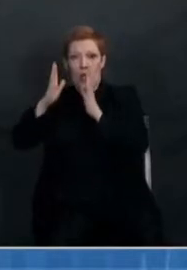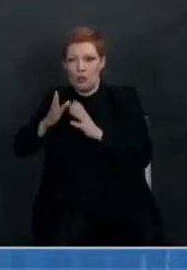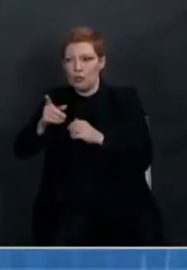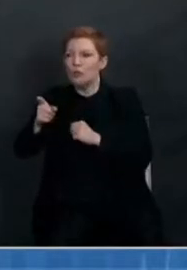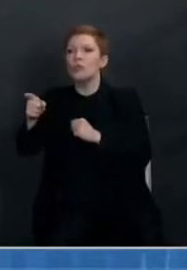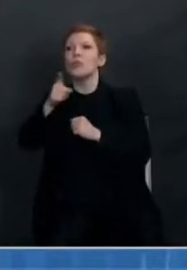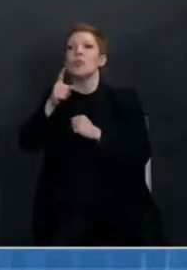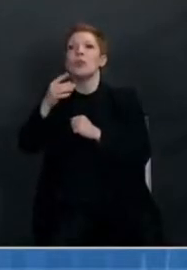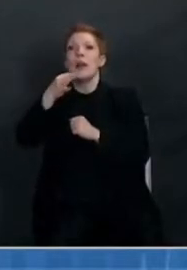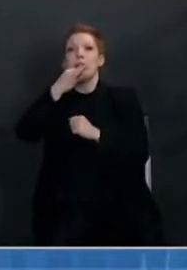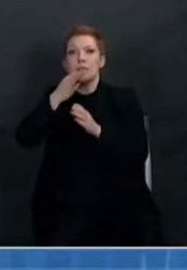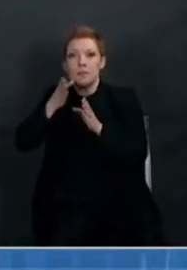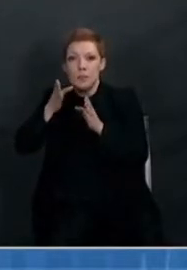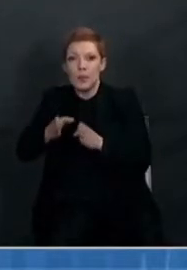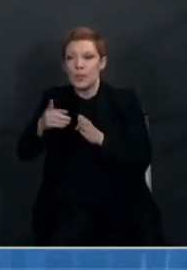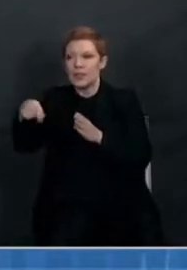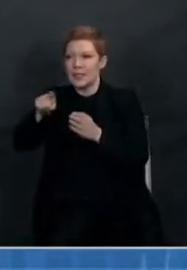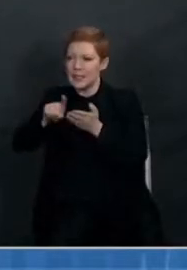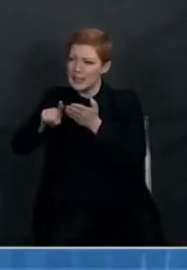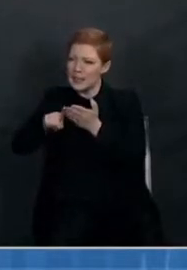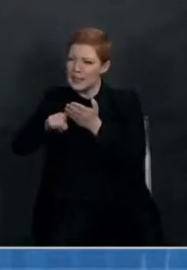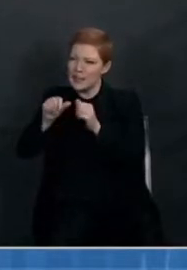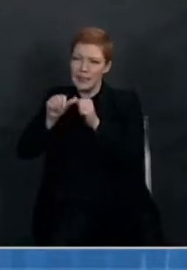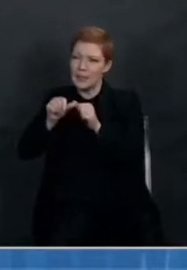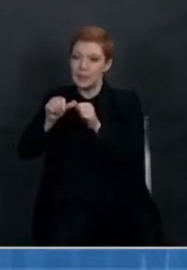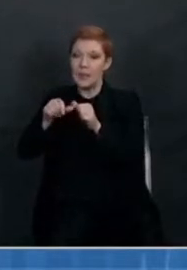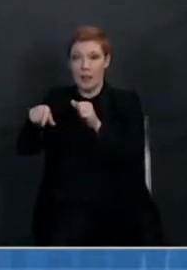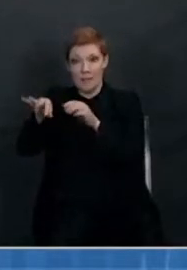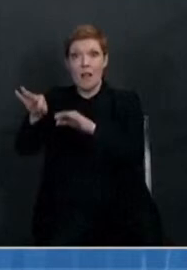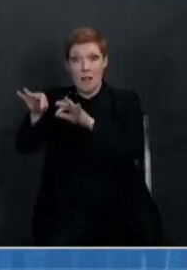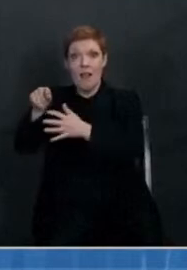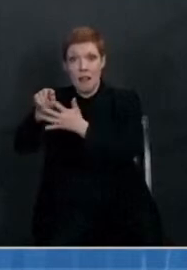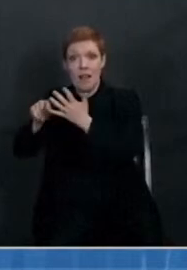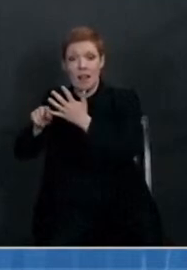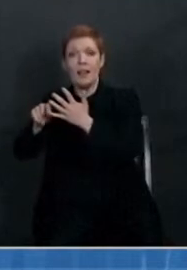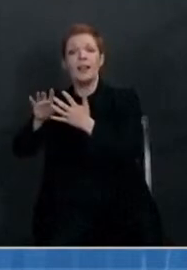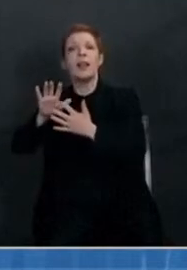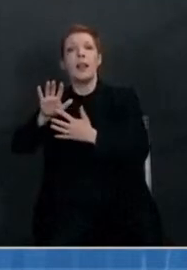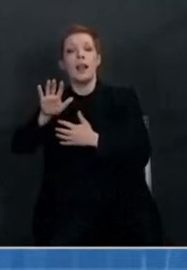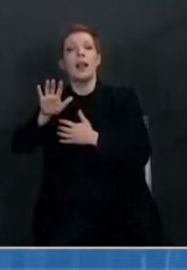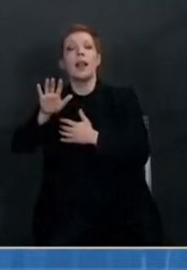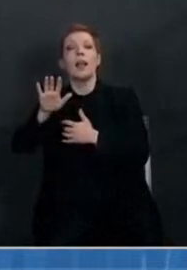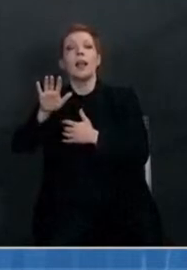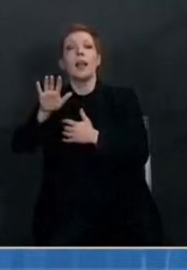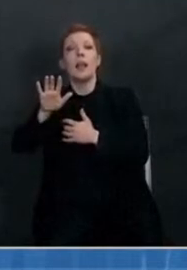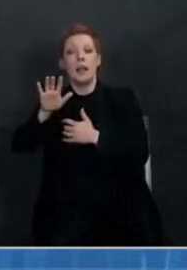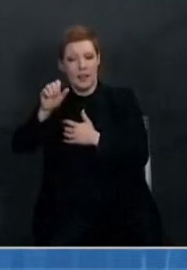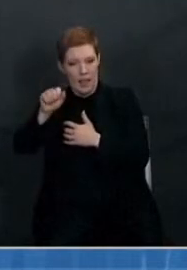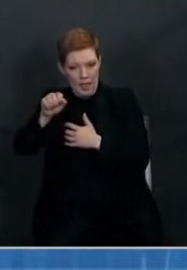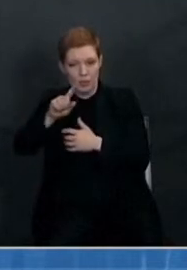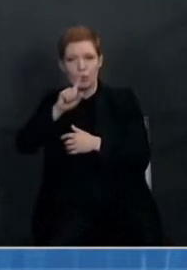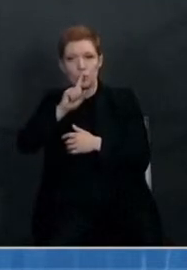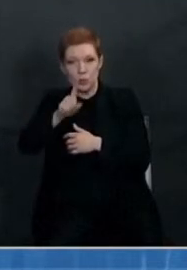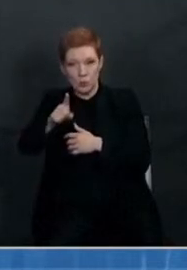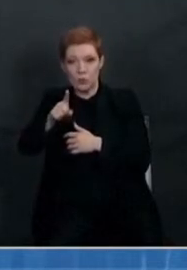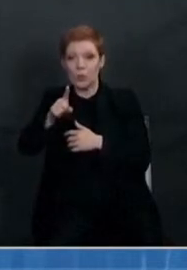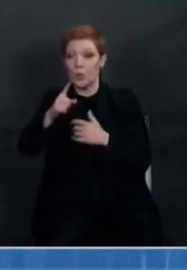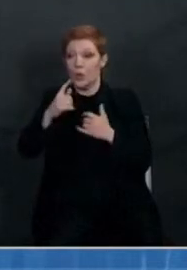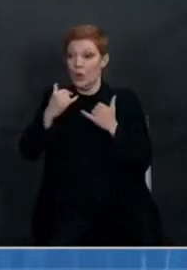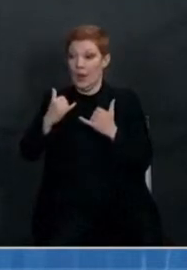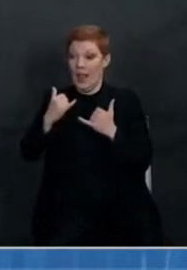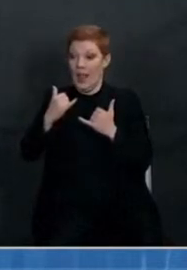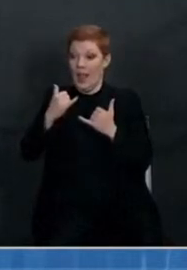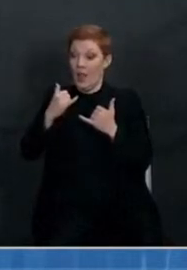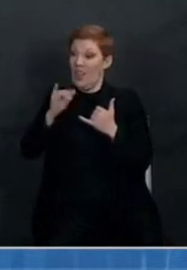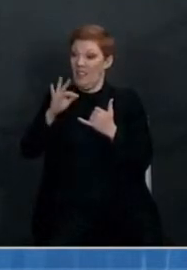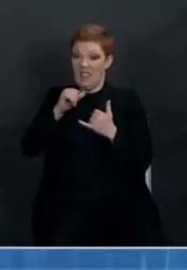inventors. And so I couldn't agree more that things that are not low cost and accessible don't do